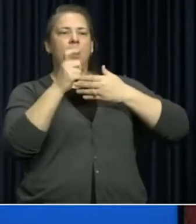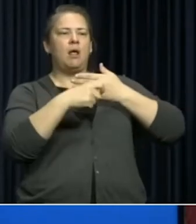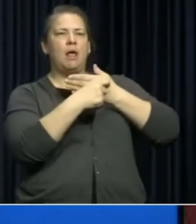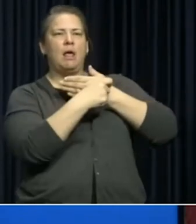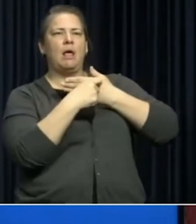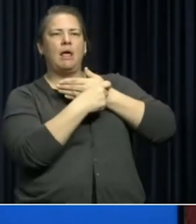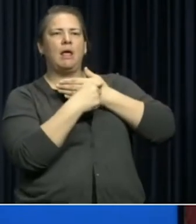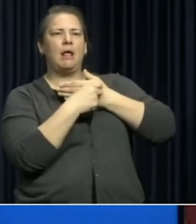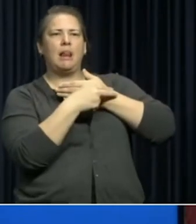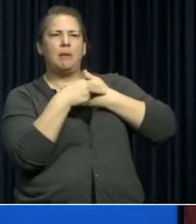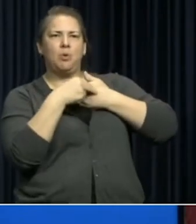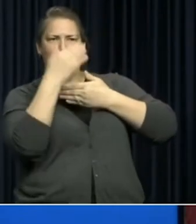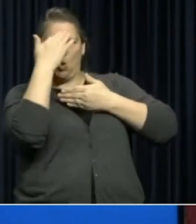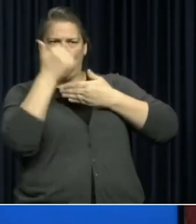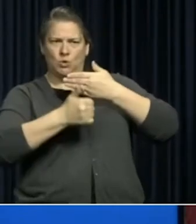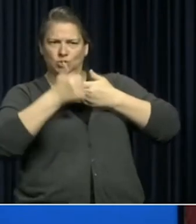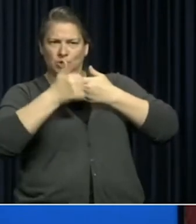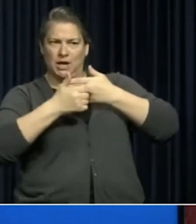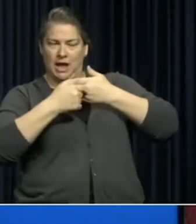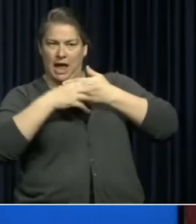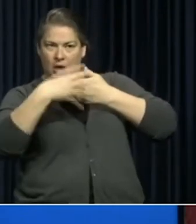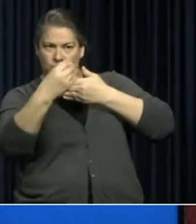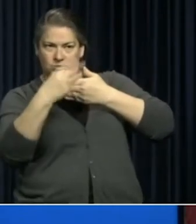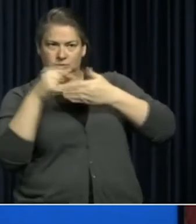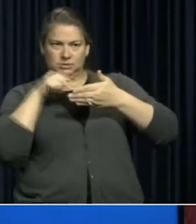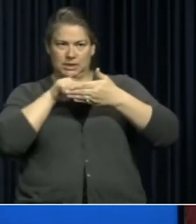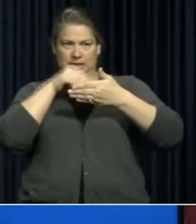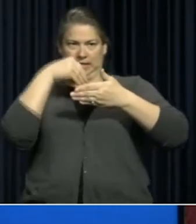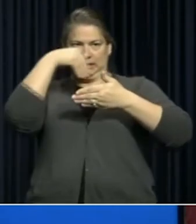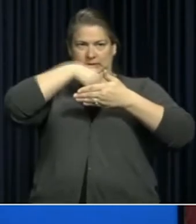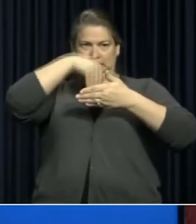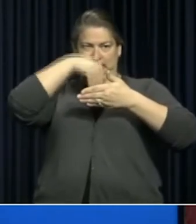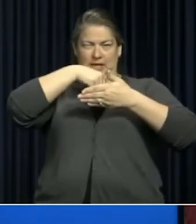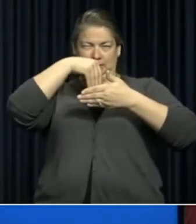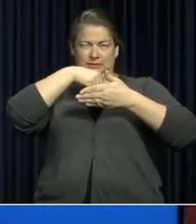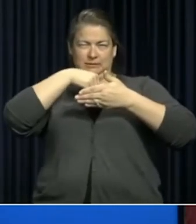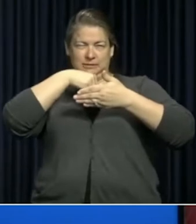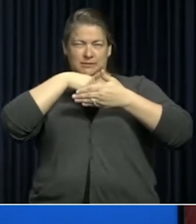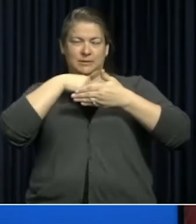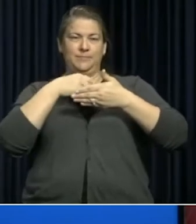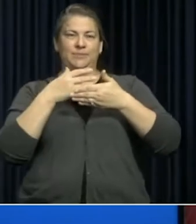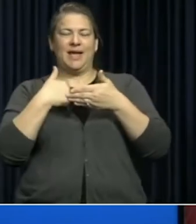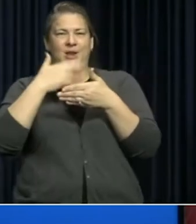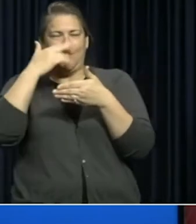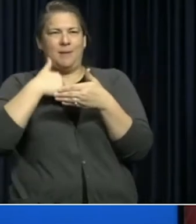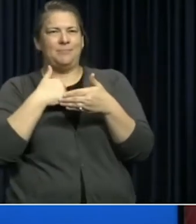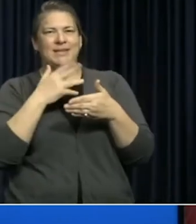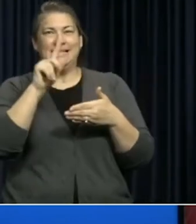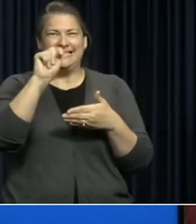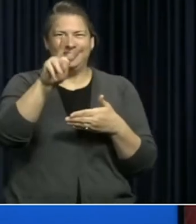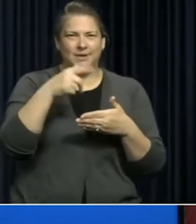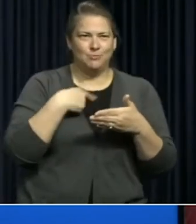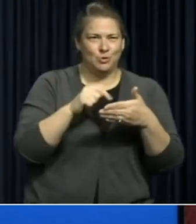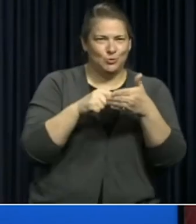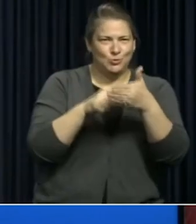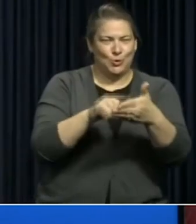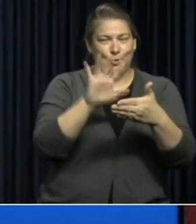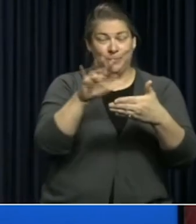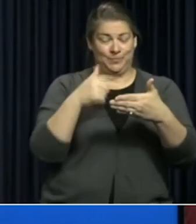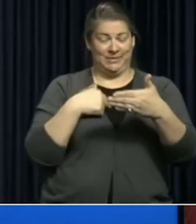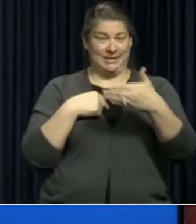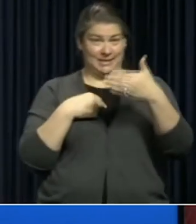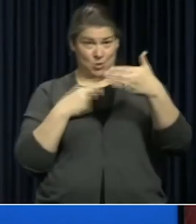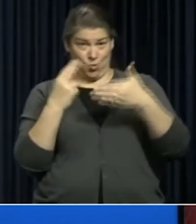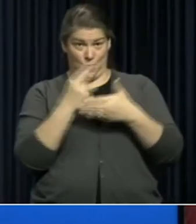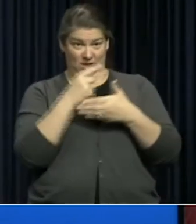the same appearance which sides the inside. When you wear these things and it's hard because I'm talking to you in a television camera here. When you wear